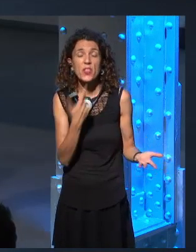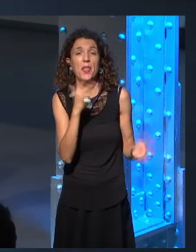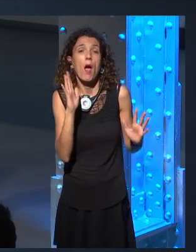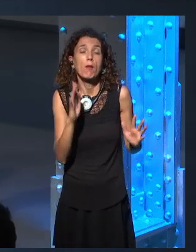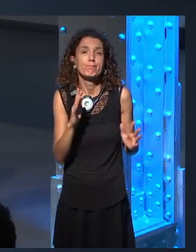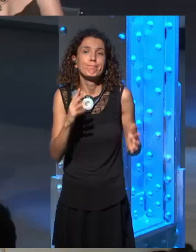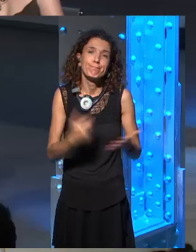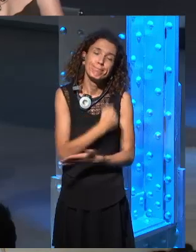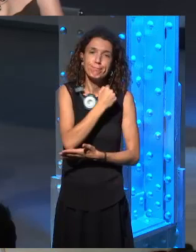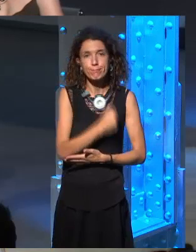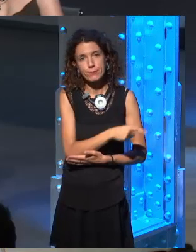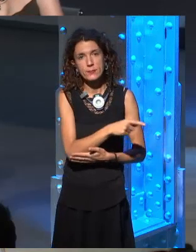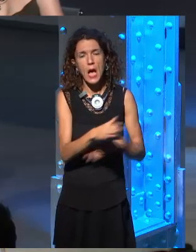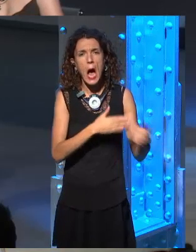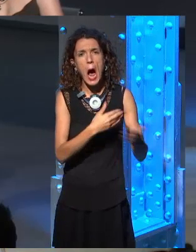than I am.